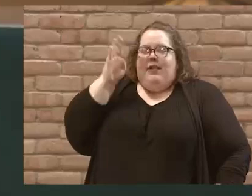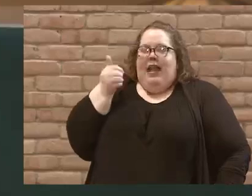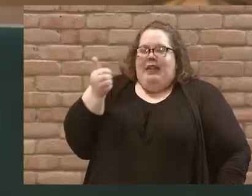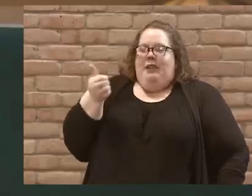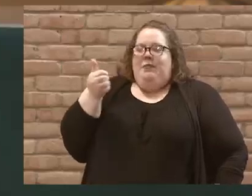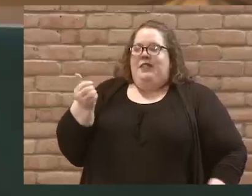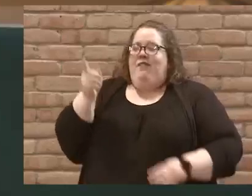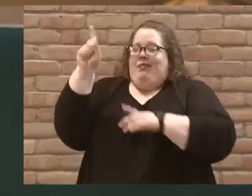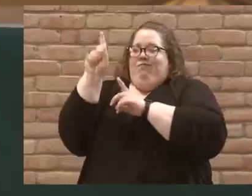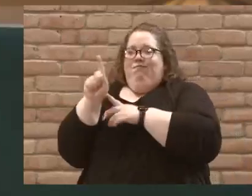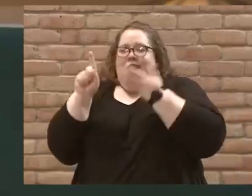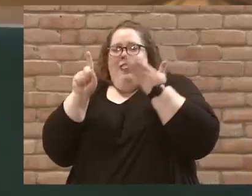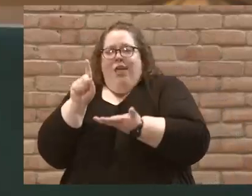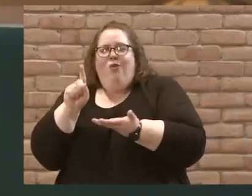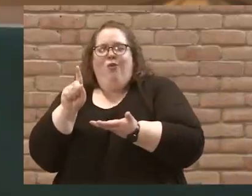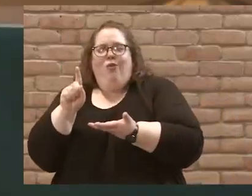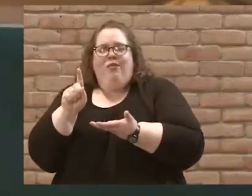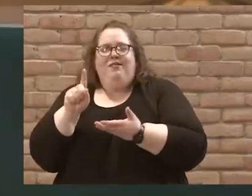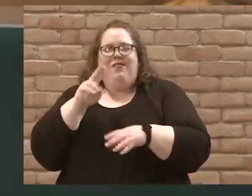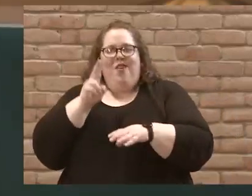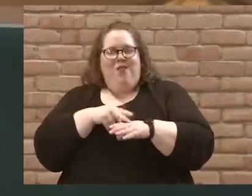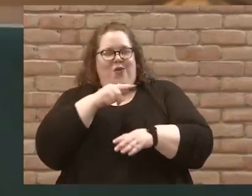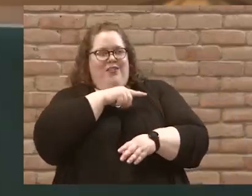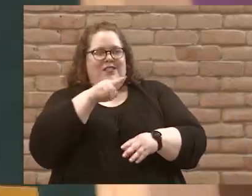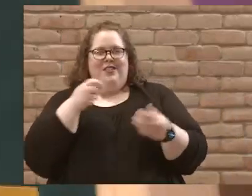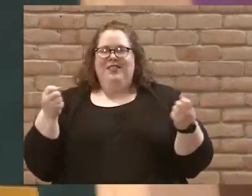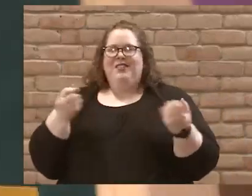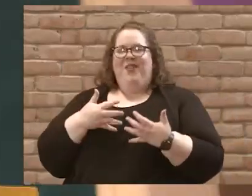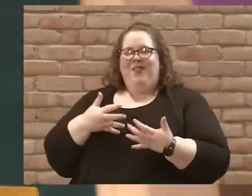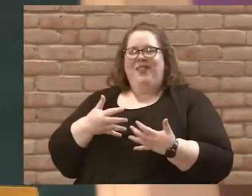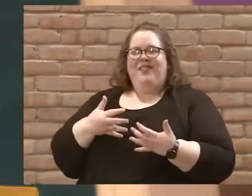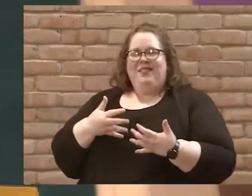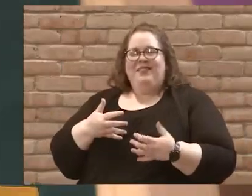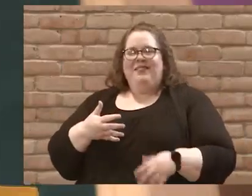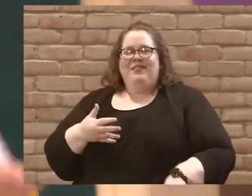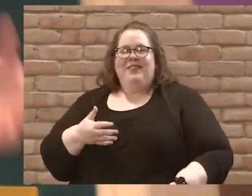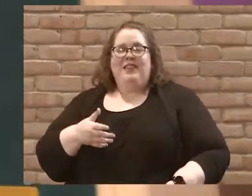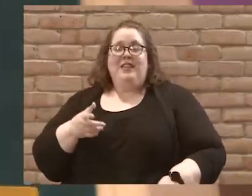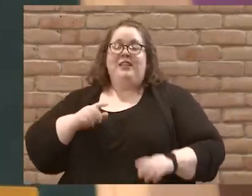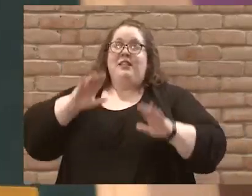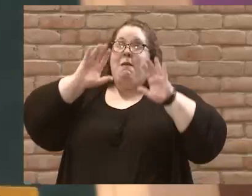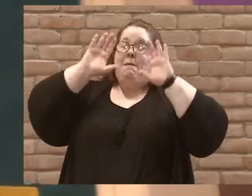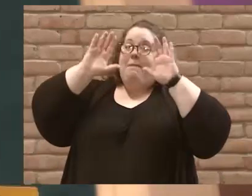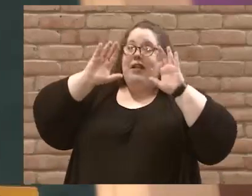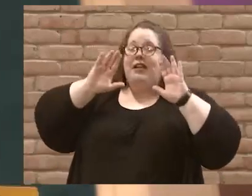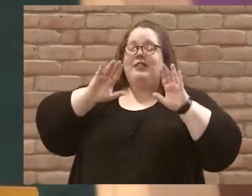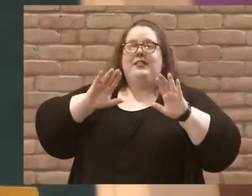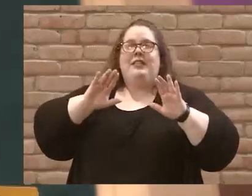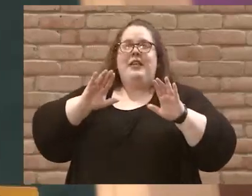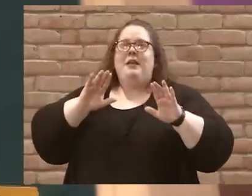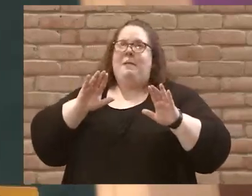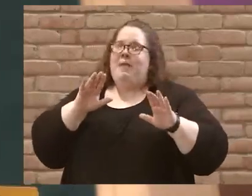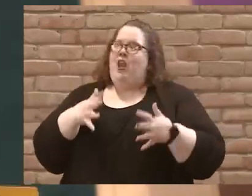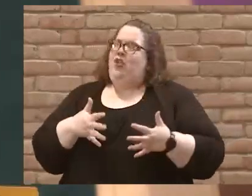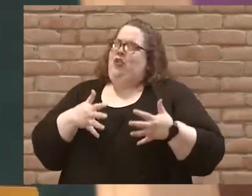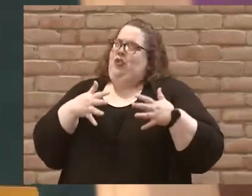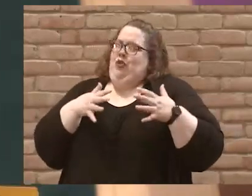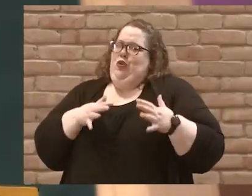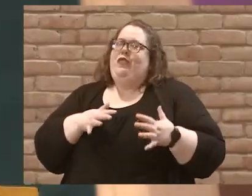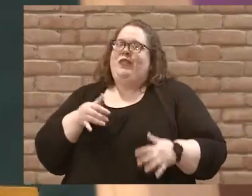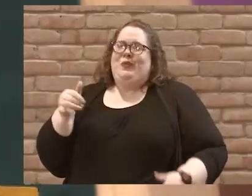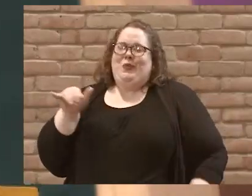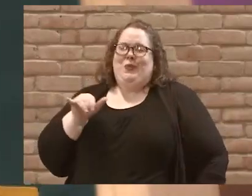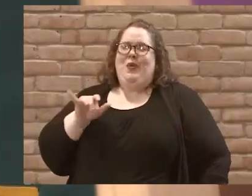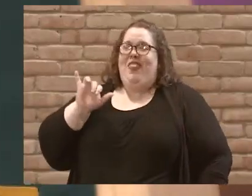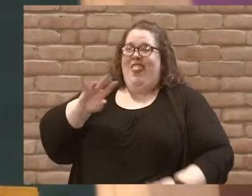front of these disciples and of course they're terrified. It's not only magnificent, but this is unnerving, this kind of power.